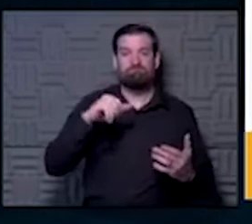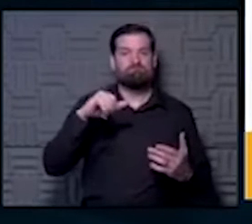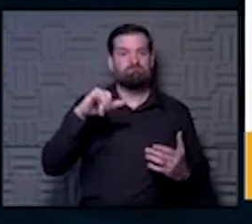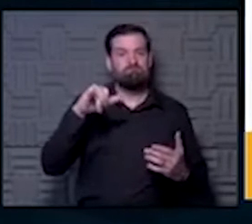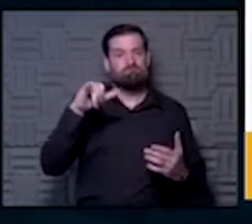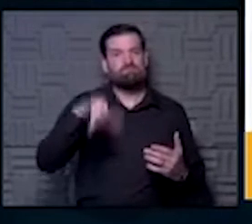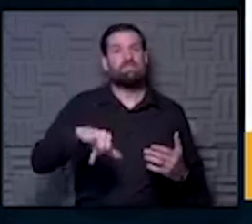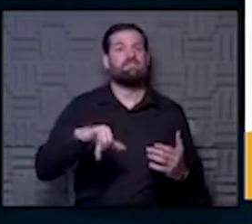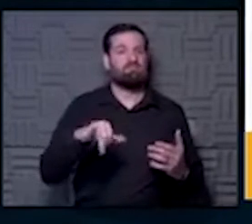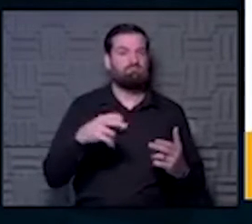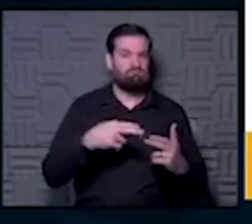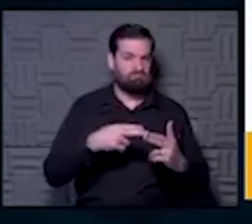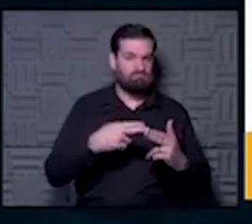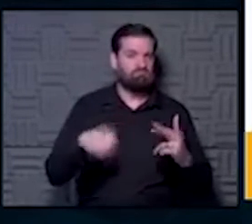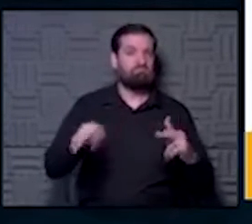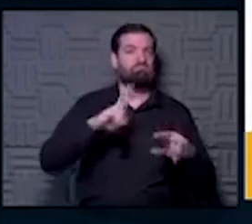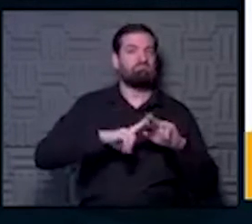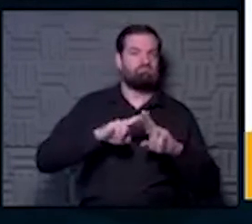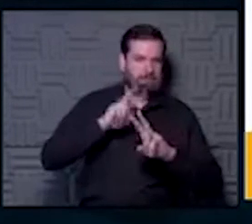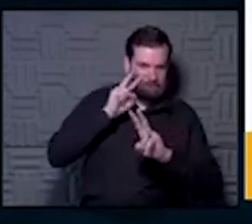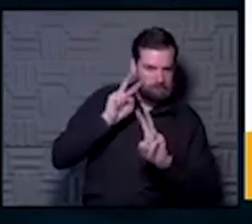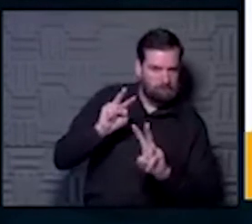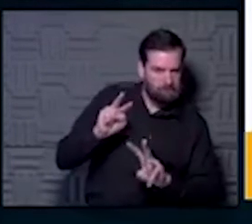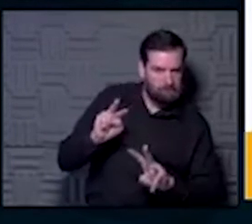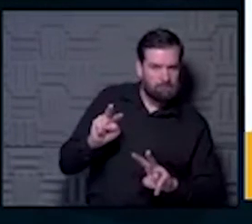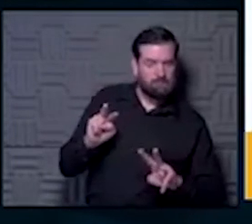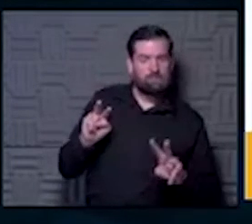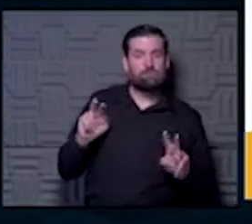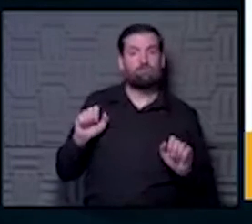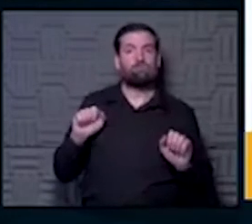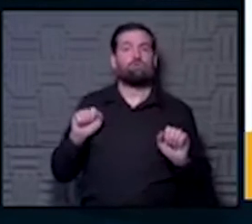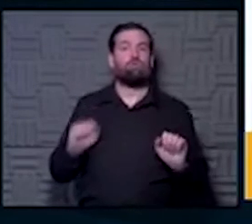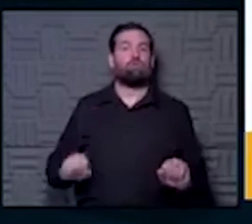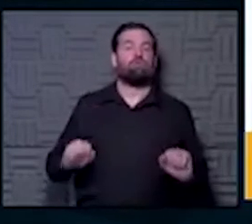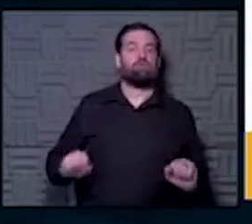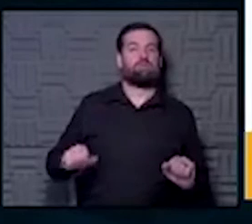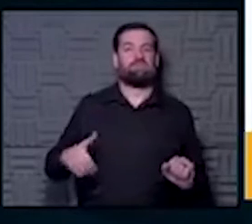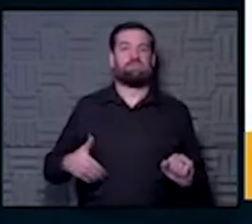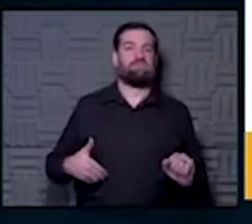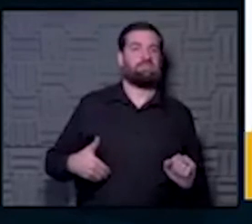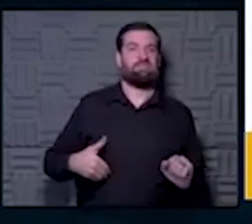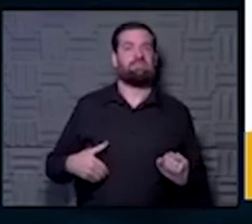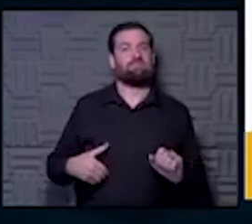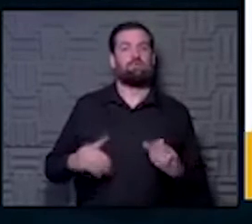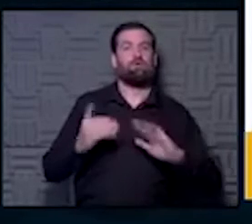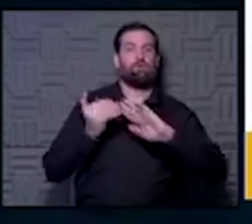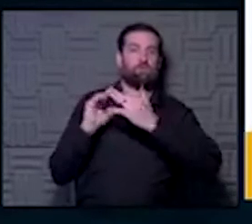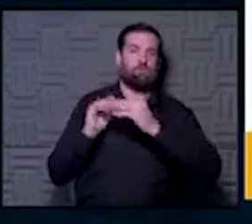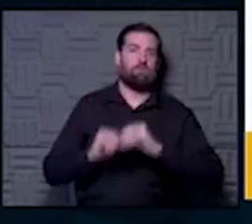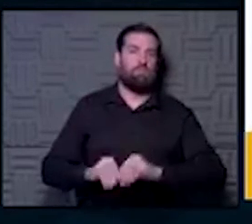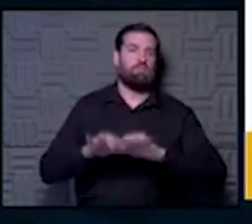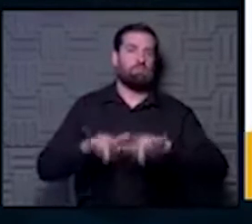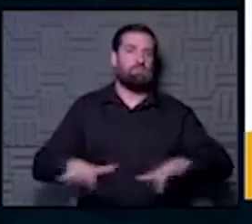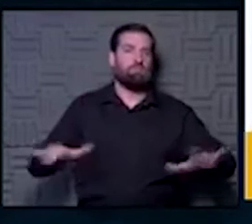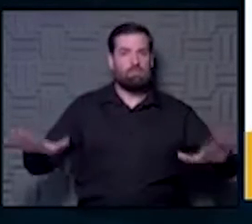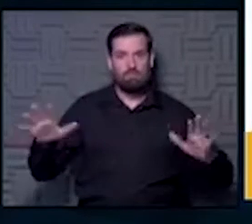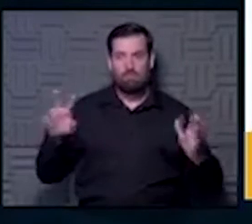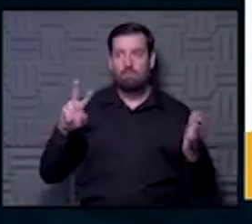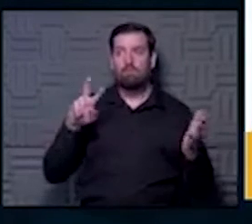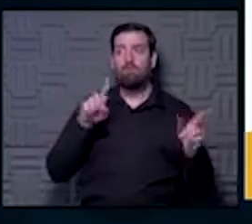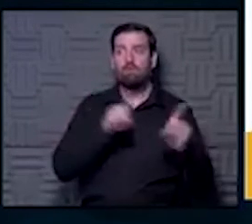little bit of an increase. So we want to keep an eye on that. That could be indicative of some increase in community spread. We're also seeing